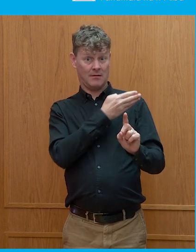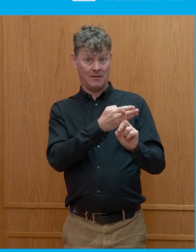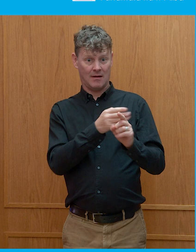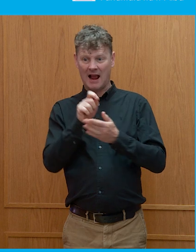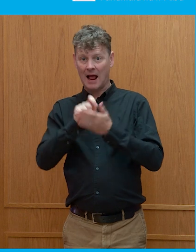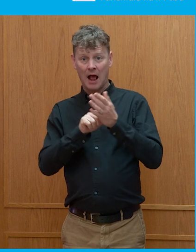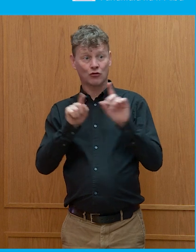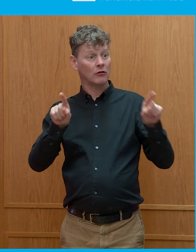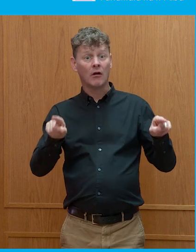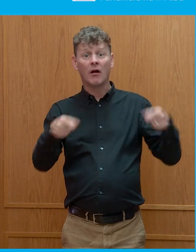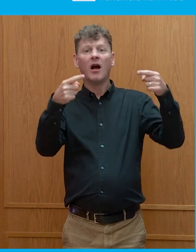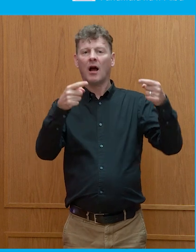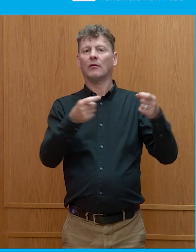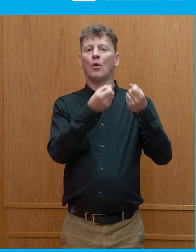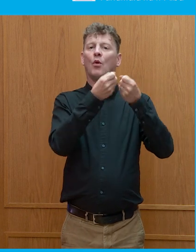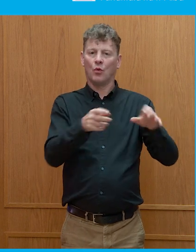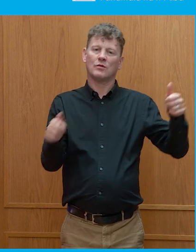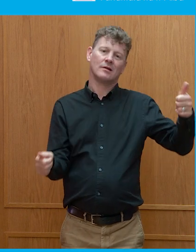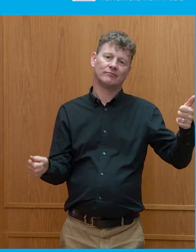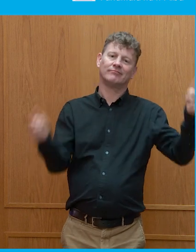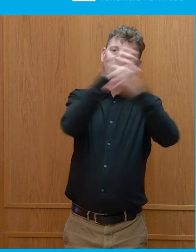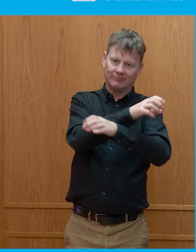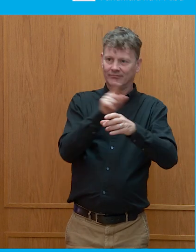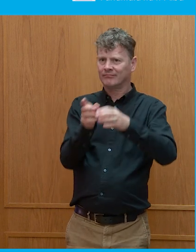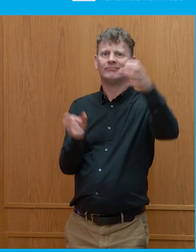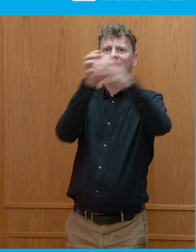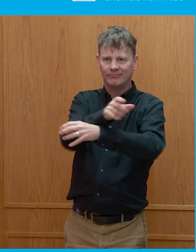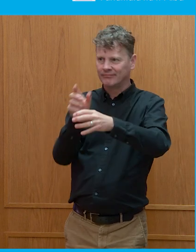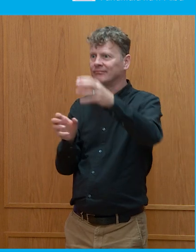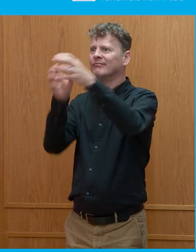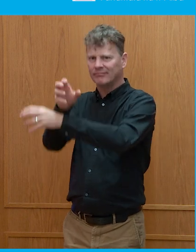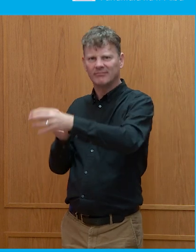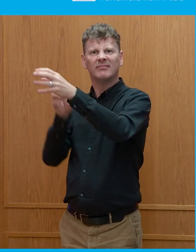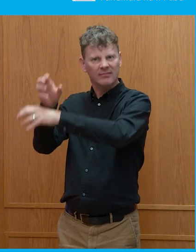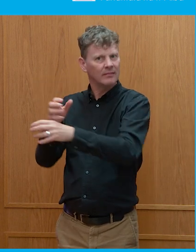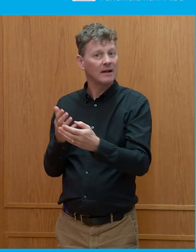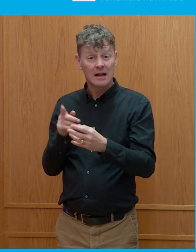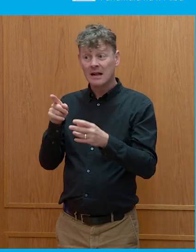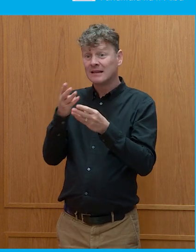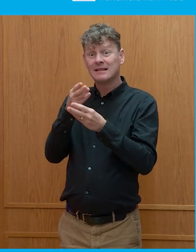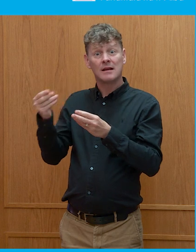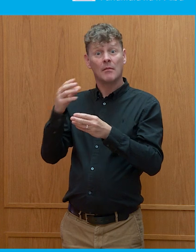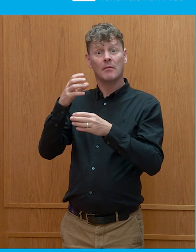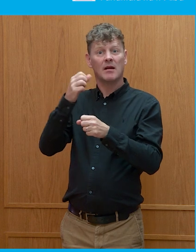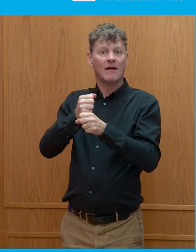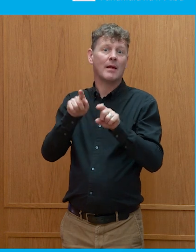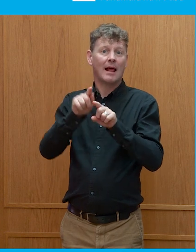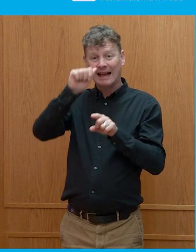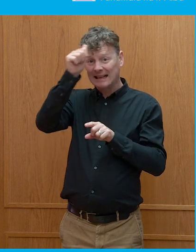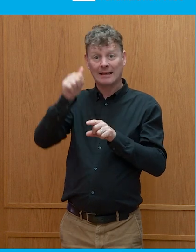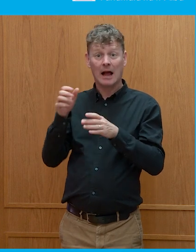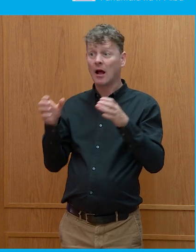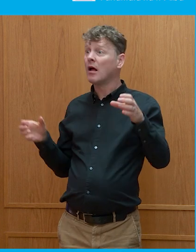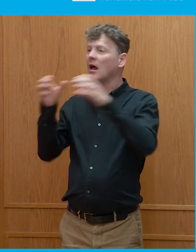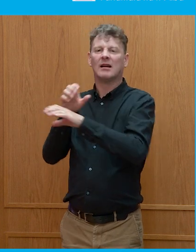about some of the reasons for that. And even where incumbents have held on, such as in India and